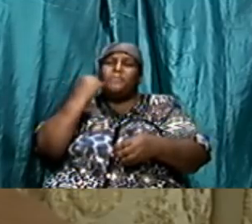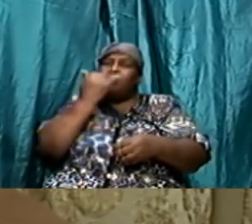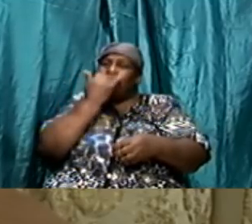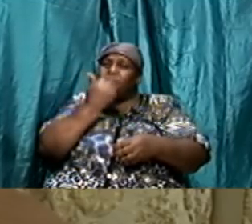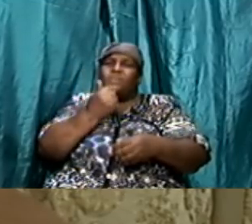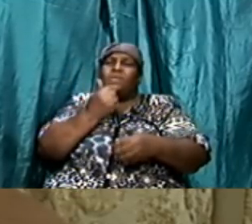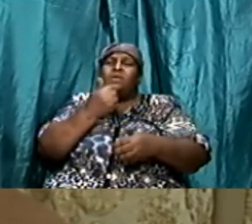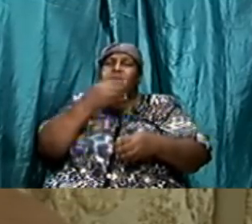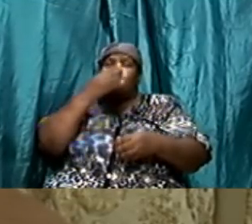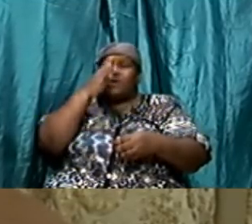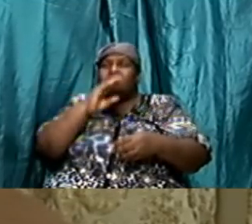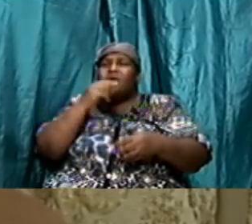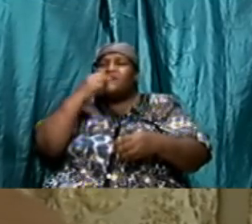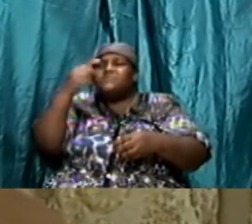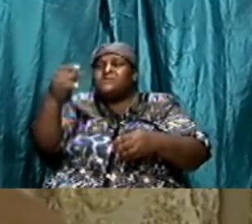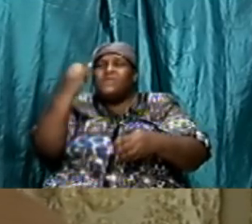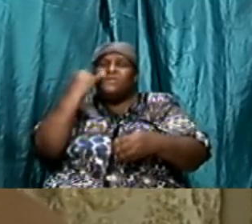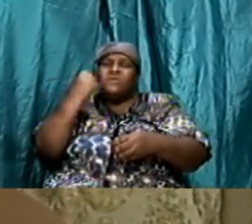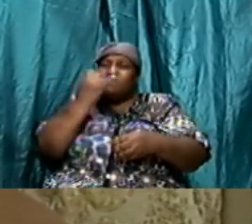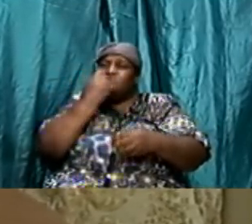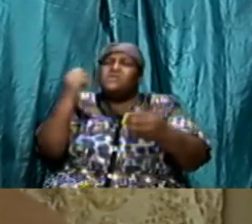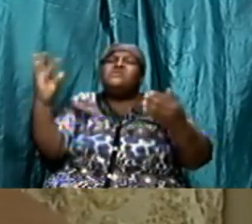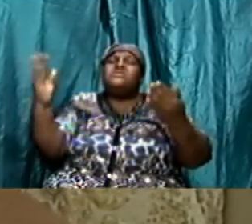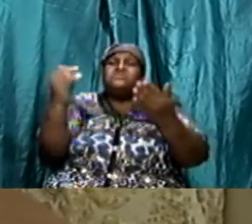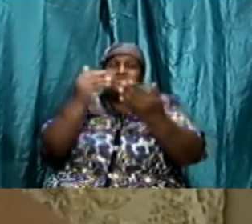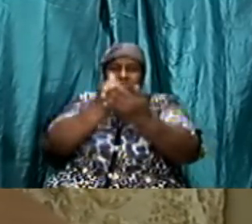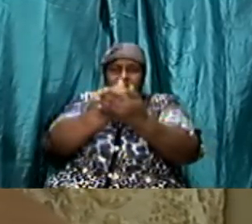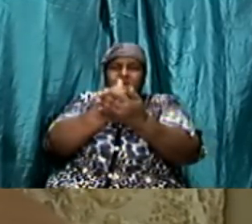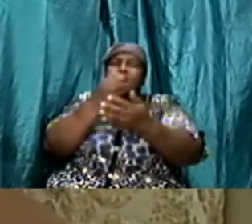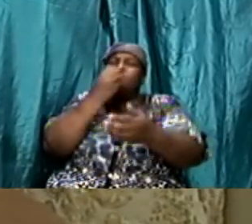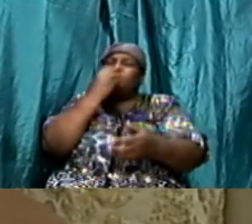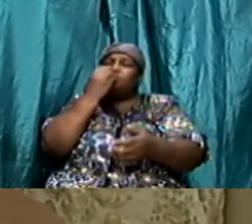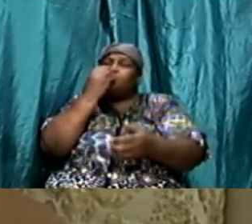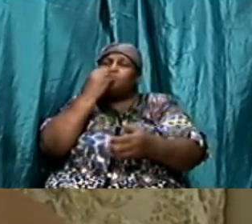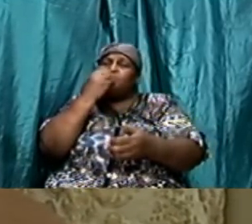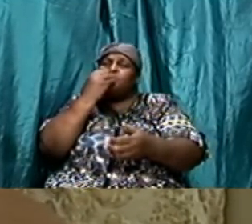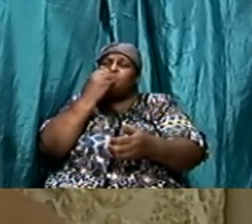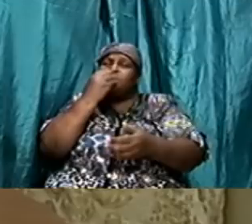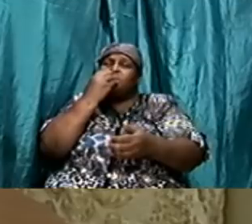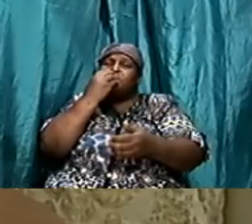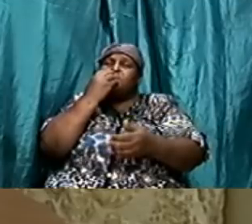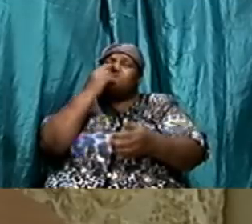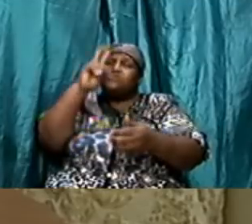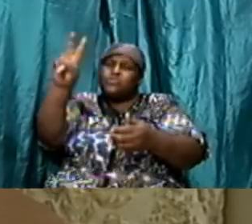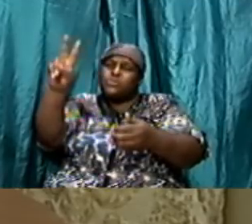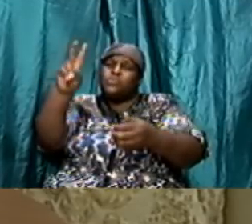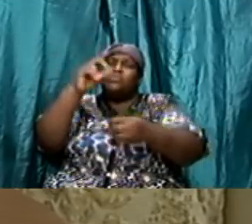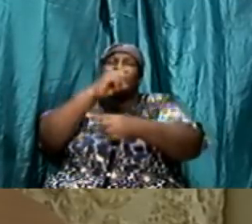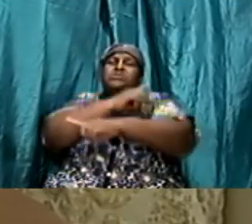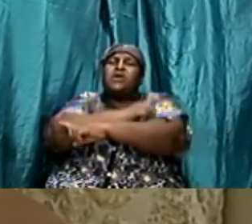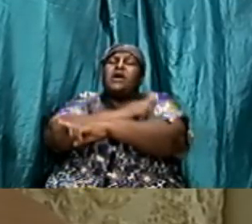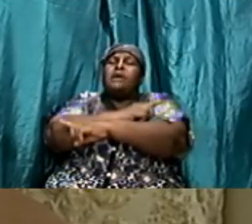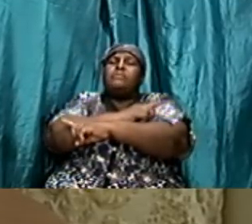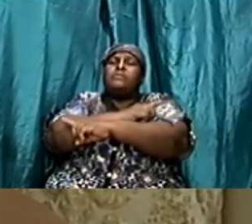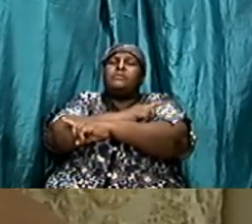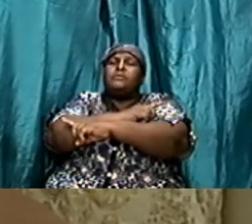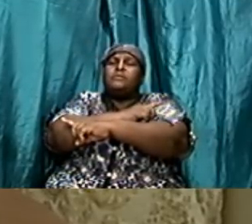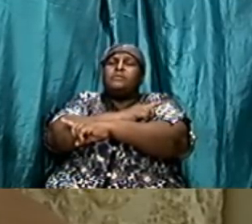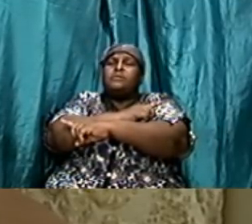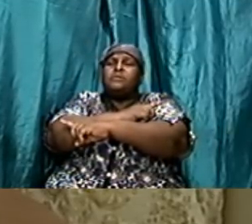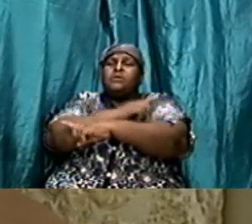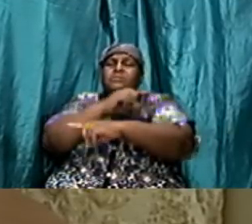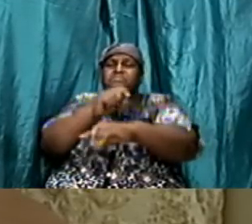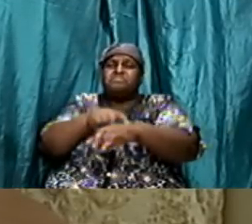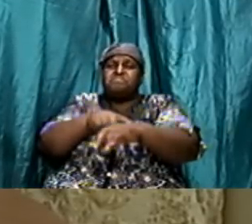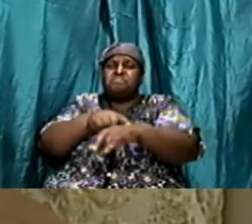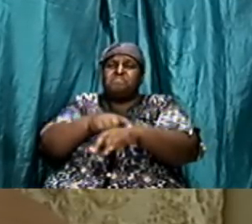these manna every day but on the sixth day they should gather it double time so that they'd have enough to keep them on the